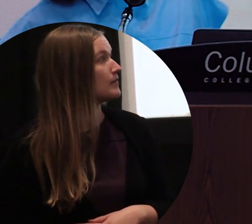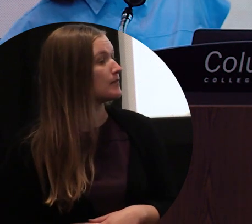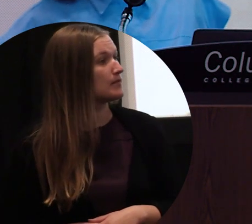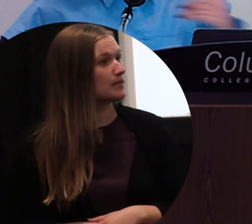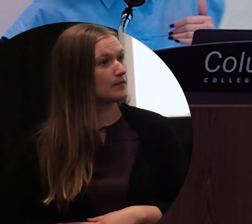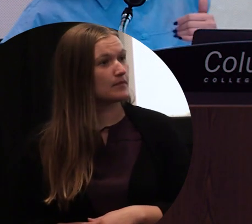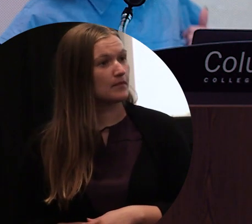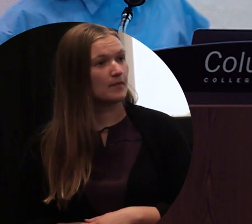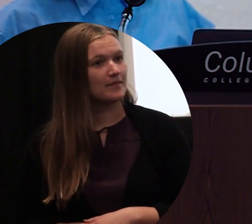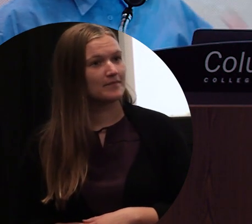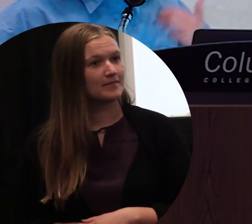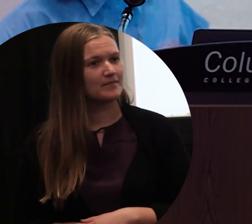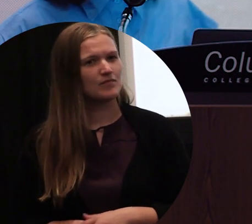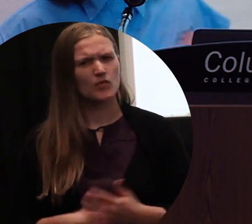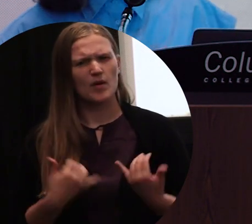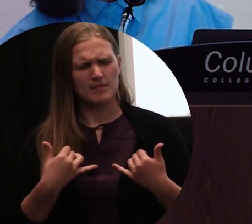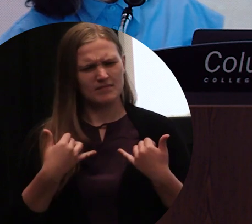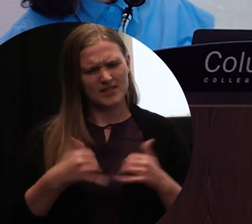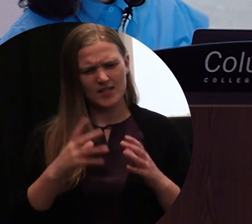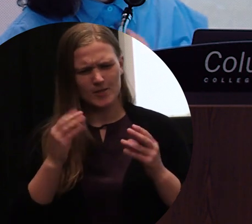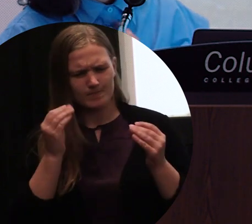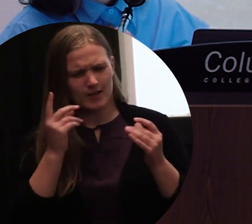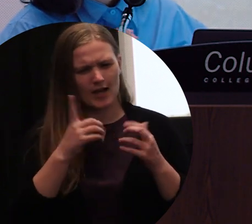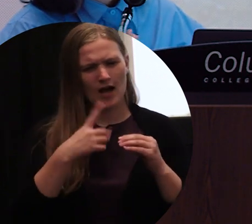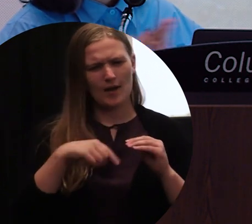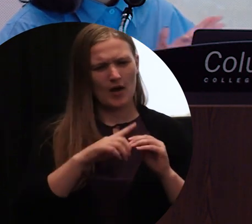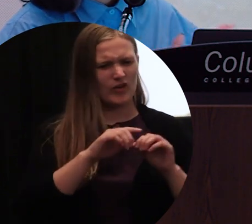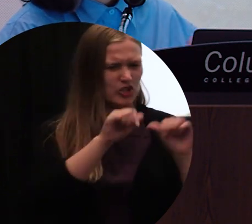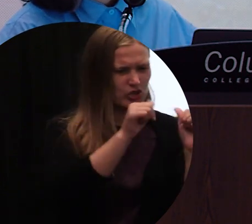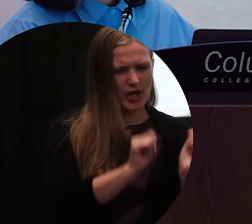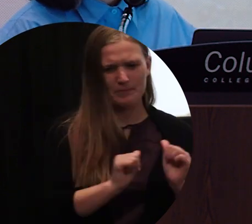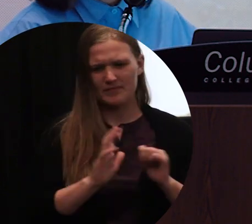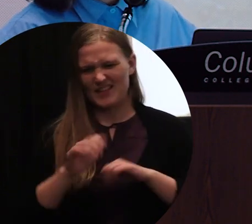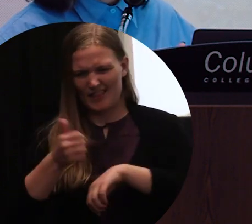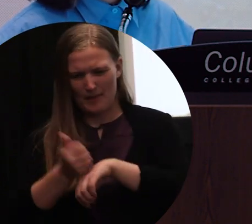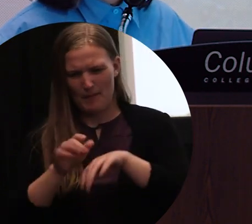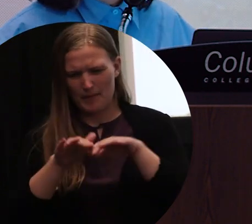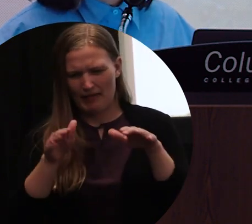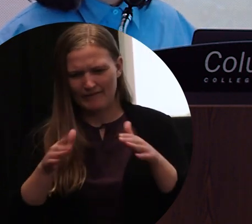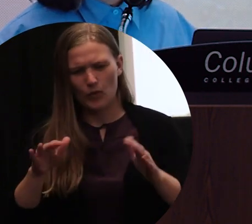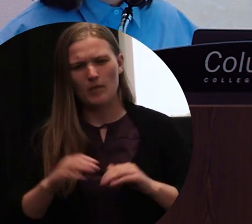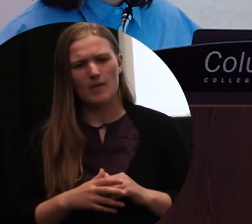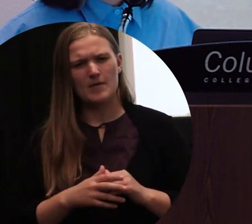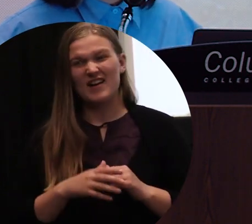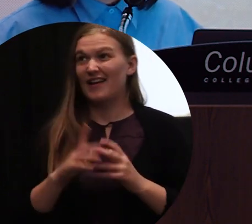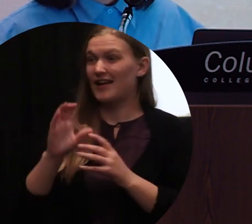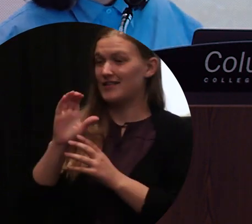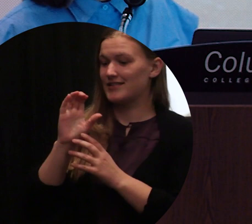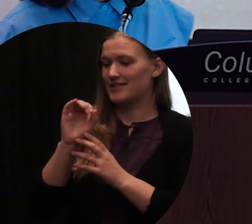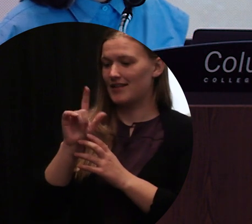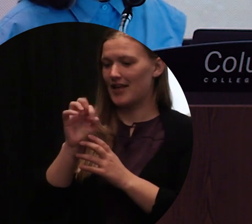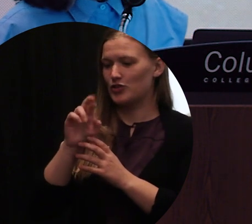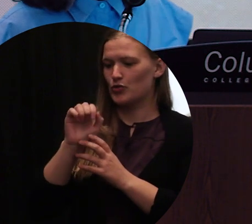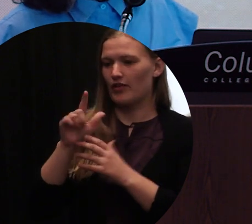So I'm continuing on my journey to like kind of think about these platforms and shapes. And so I'm, I'm like continuing on this like series of celestial bodies. And so this